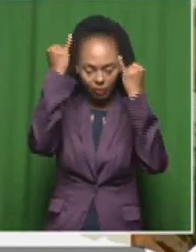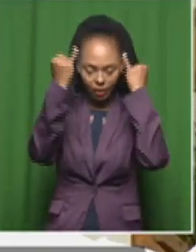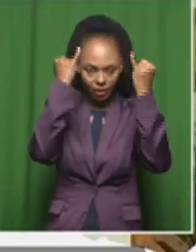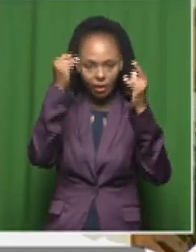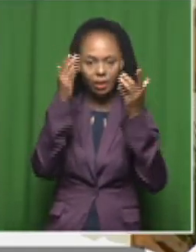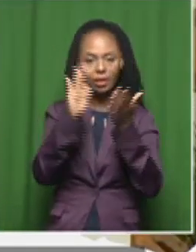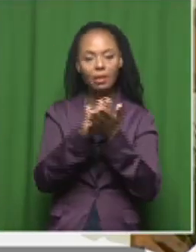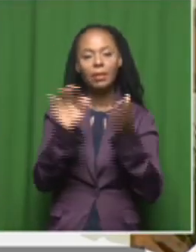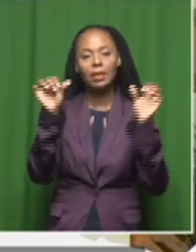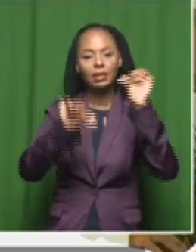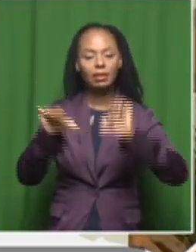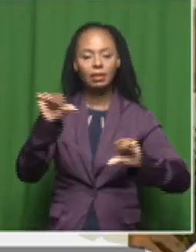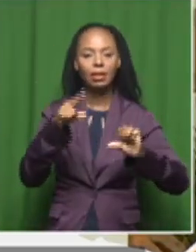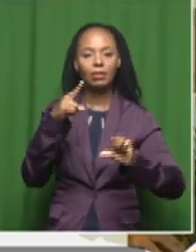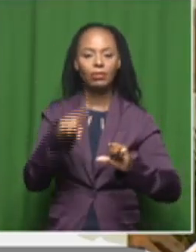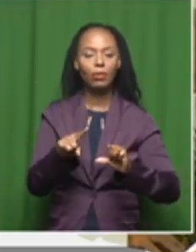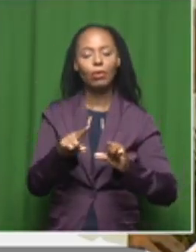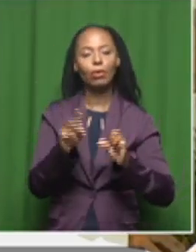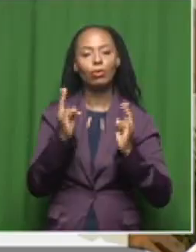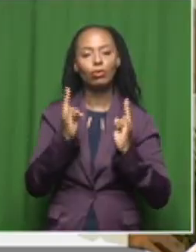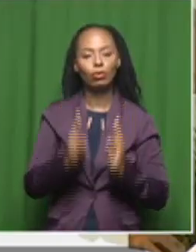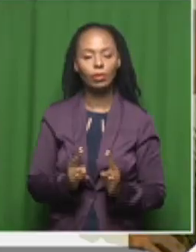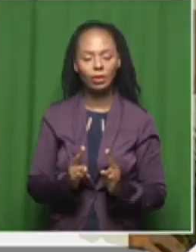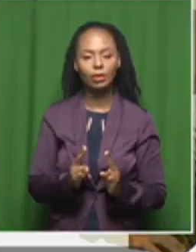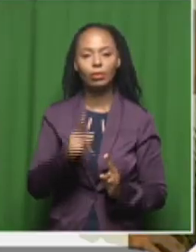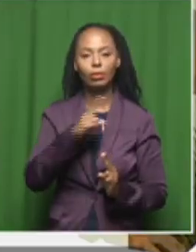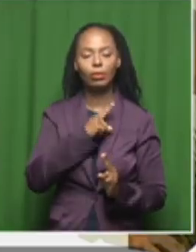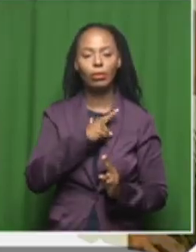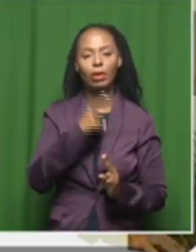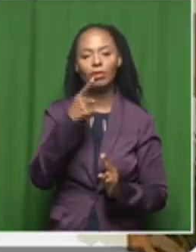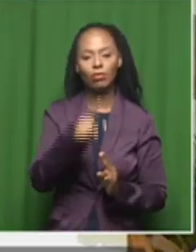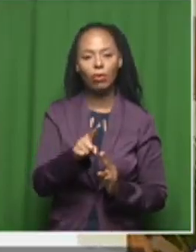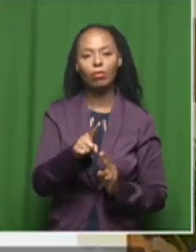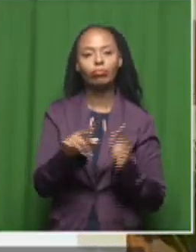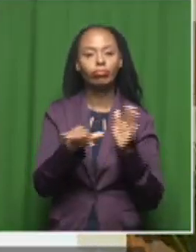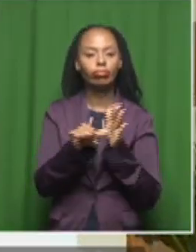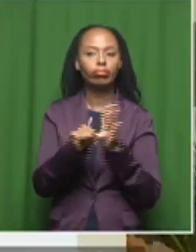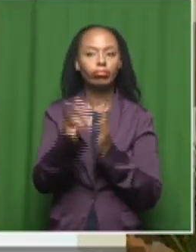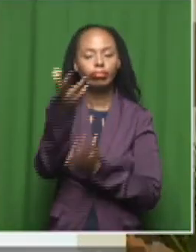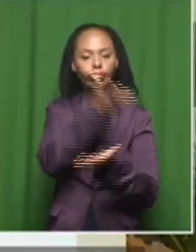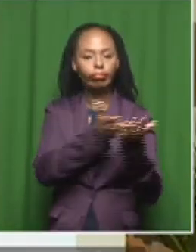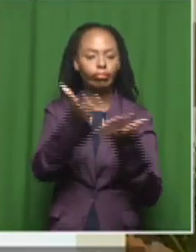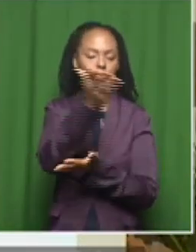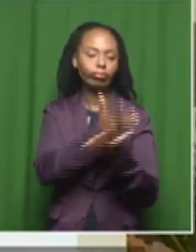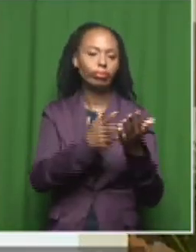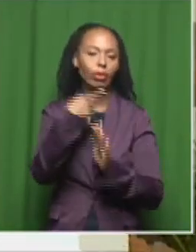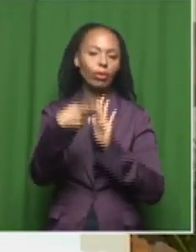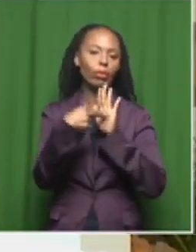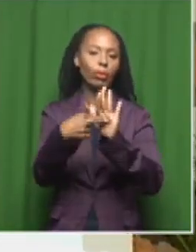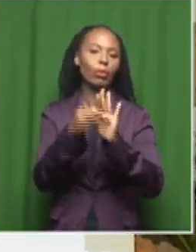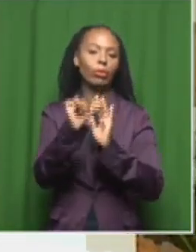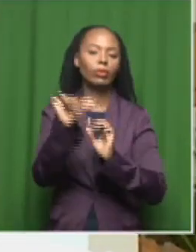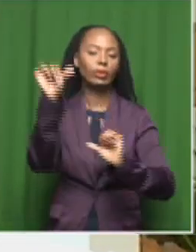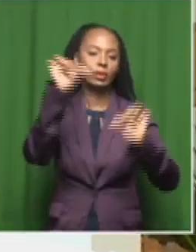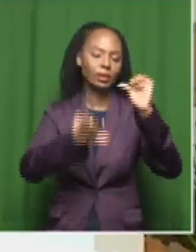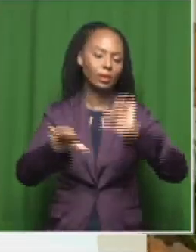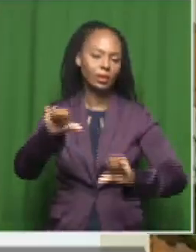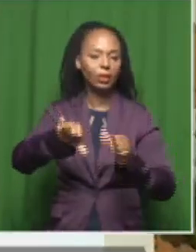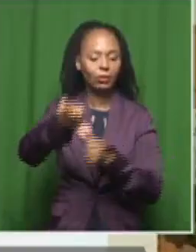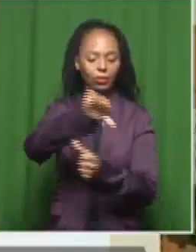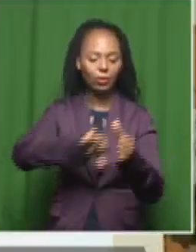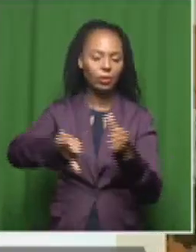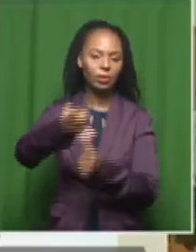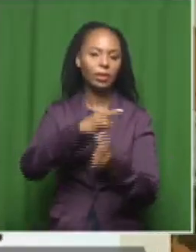And the objective, of course, is to encourage vibrant conversation about the role of science in society.